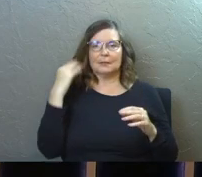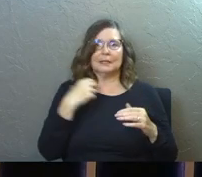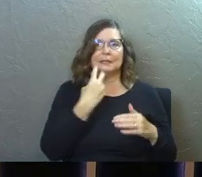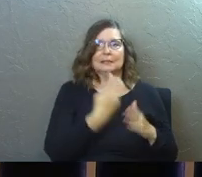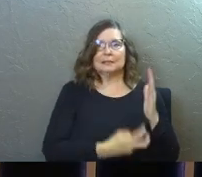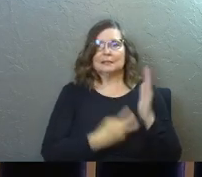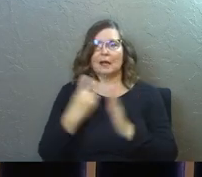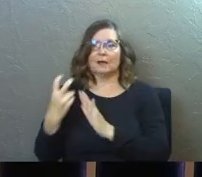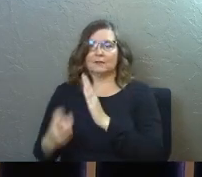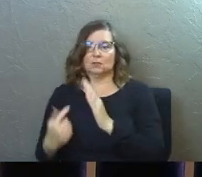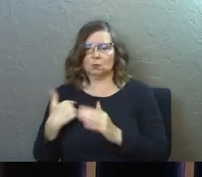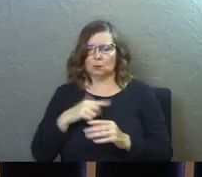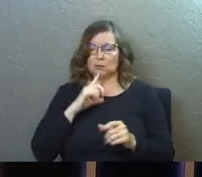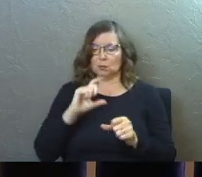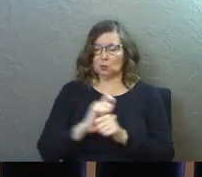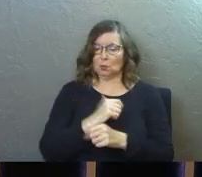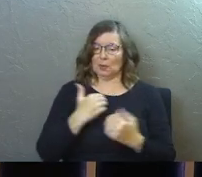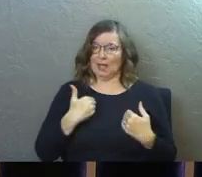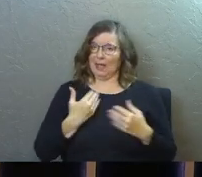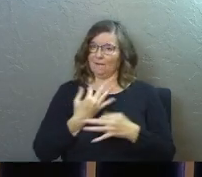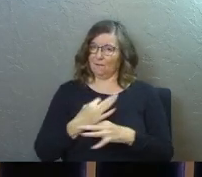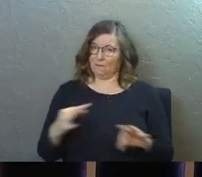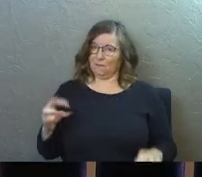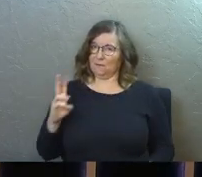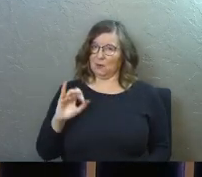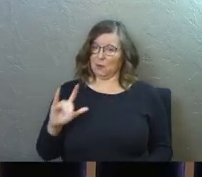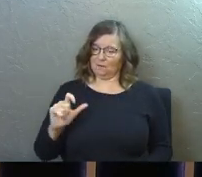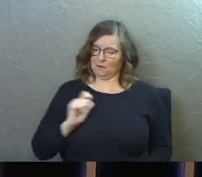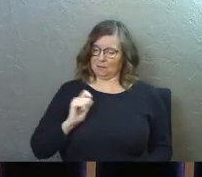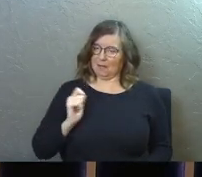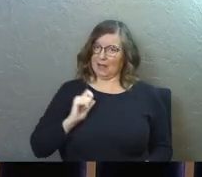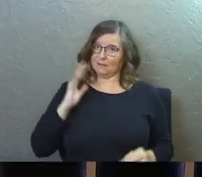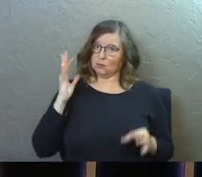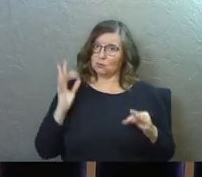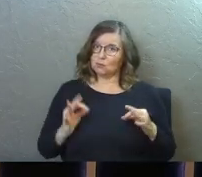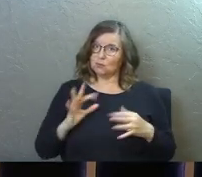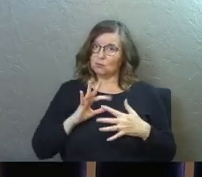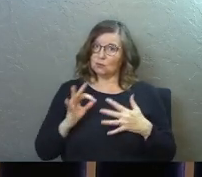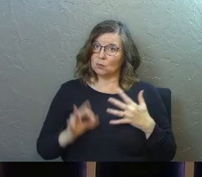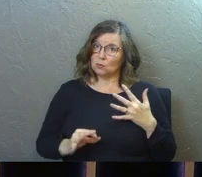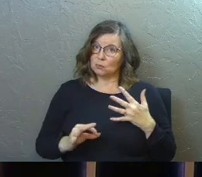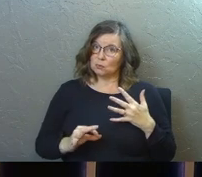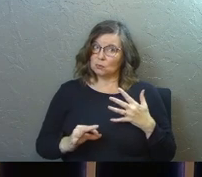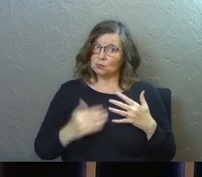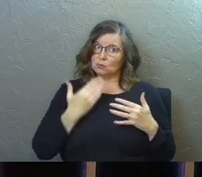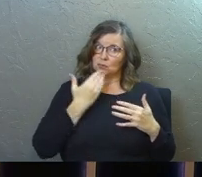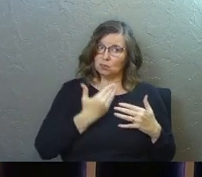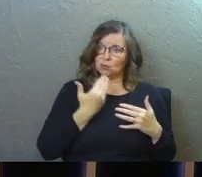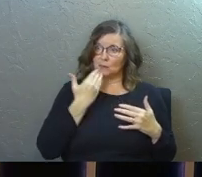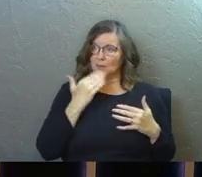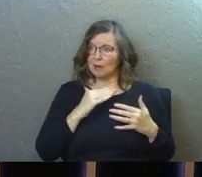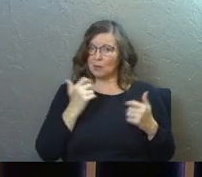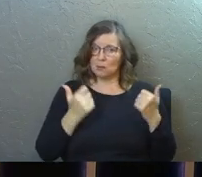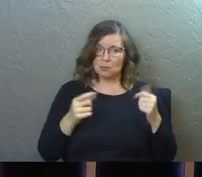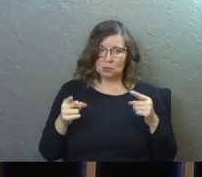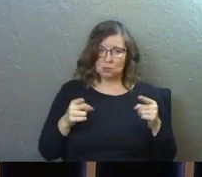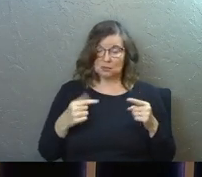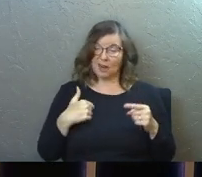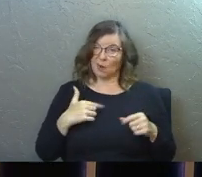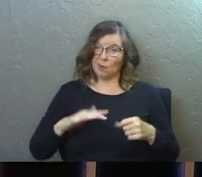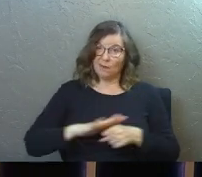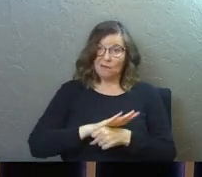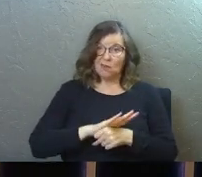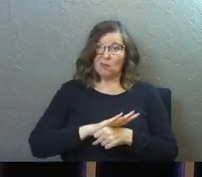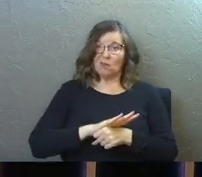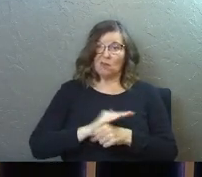into, um, do we truly have free will to choose good or bad in every single situation? Are we so sinful that we